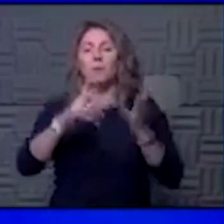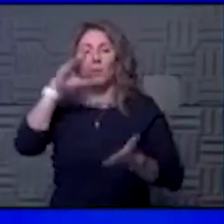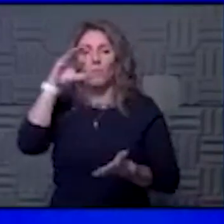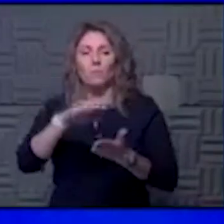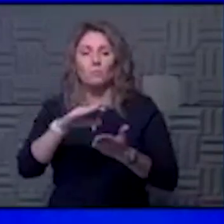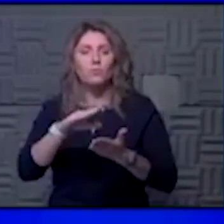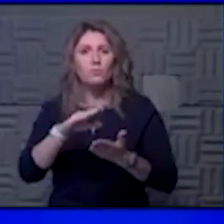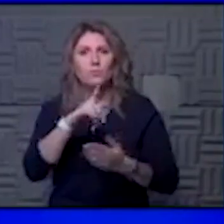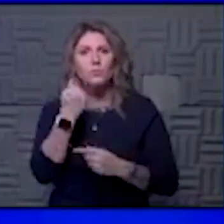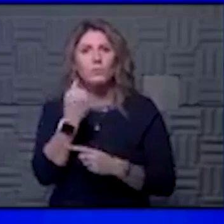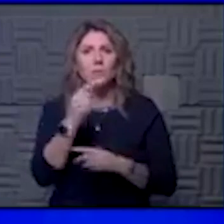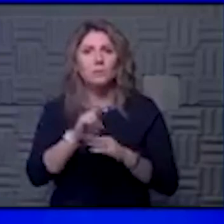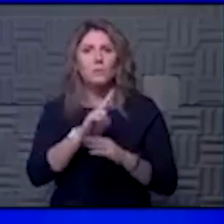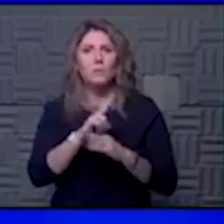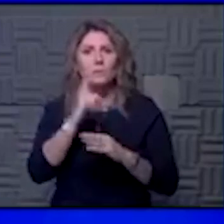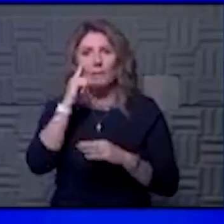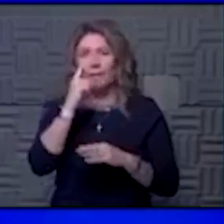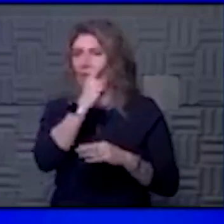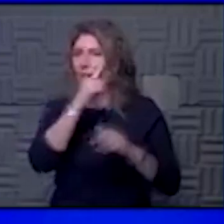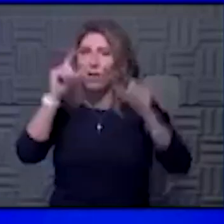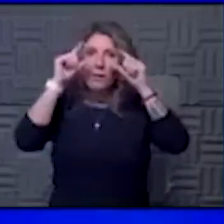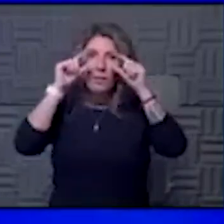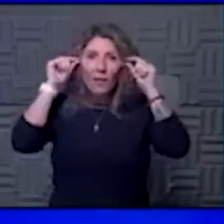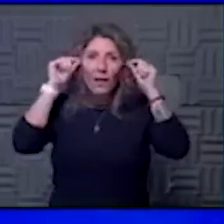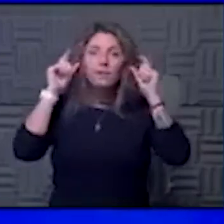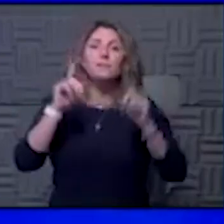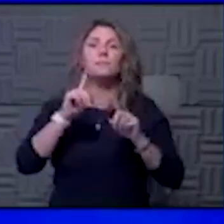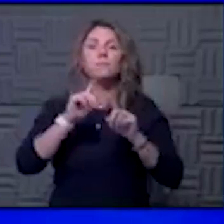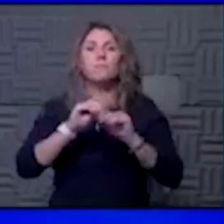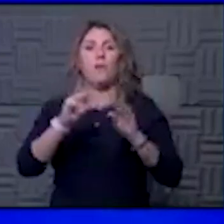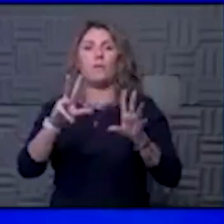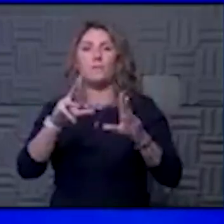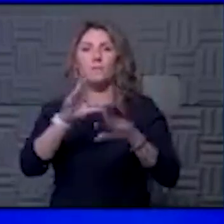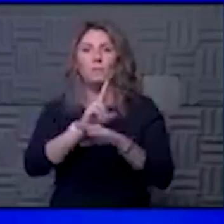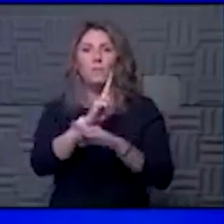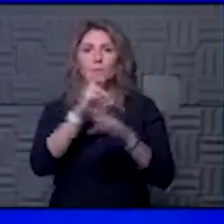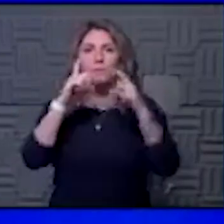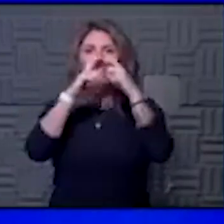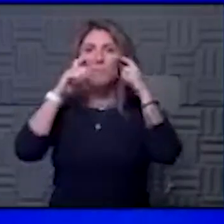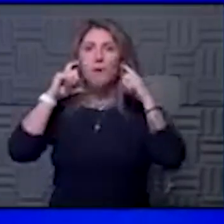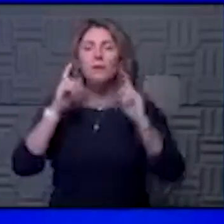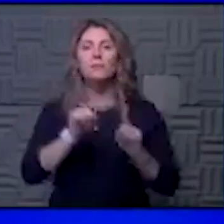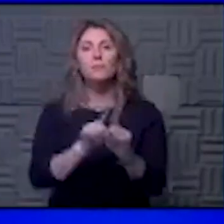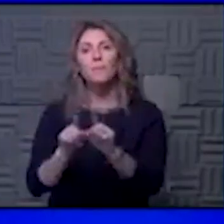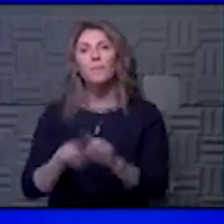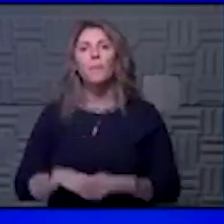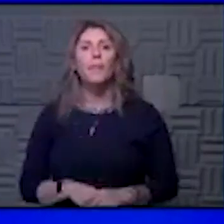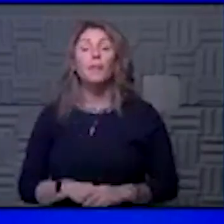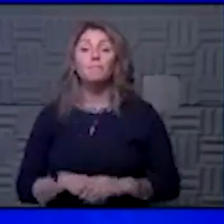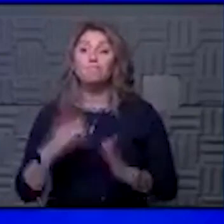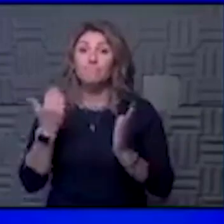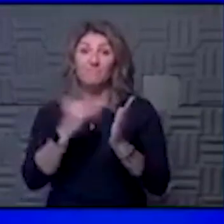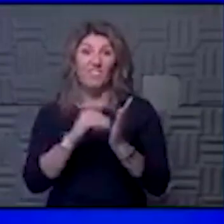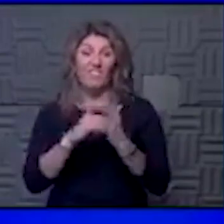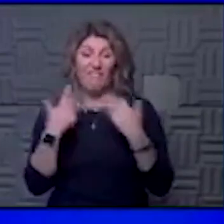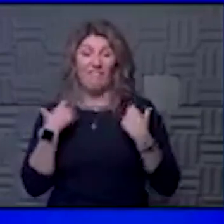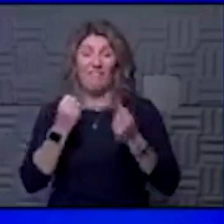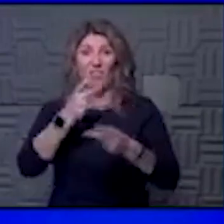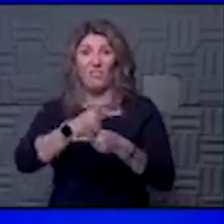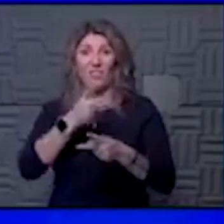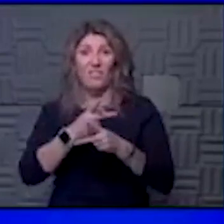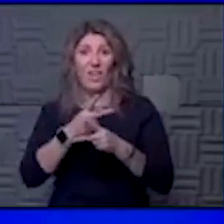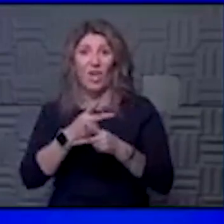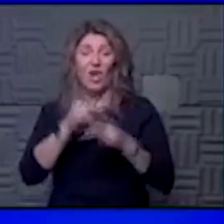little bit wearing glasses. Obviously you're wearing your mask as well. So again, in the healthcare setting, eyeglasses do not